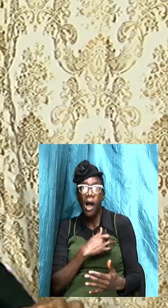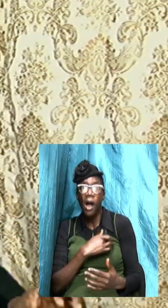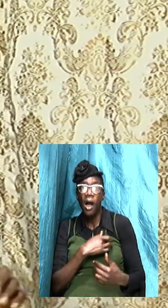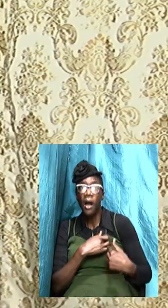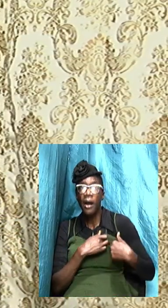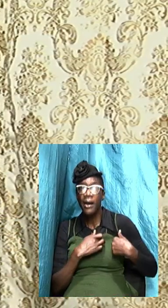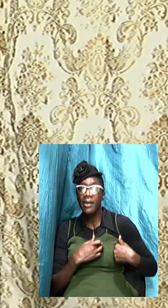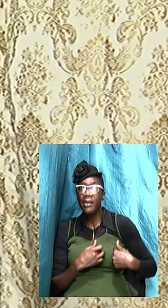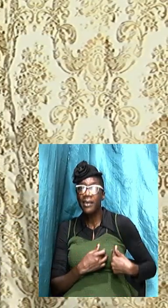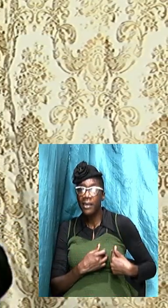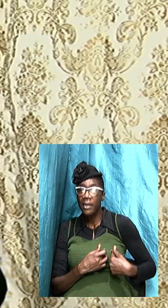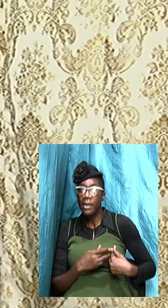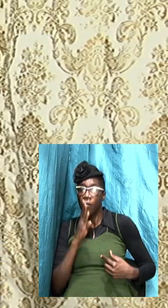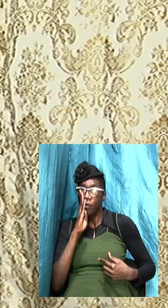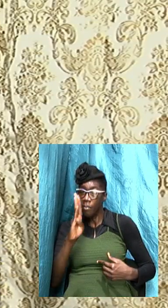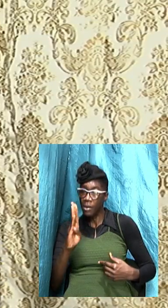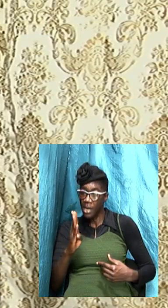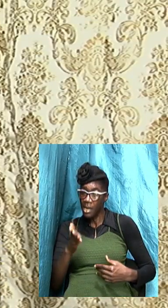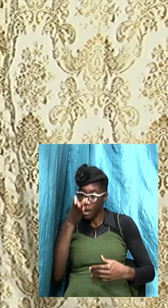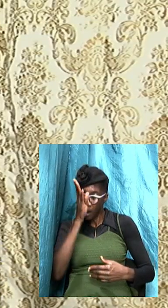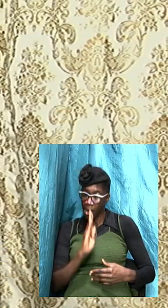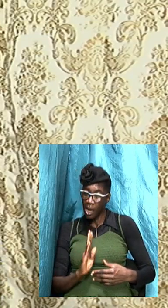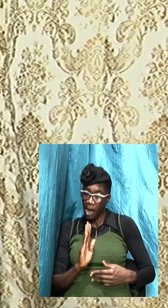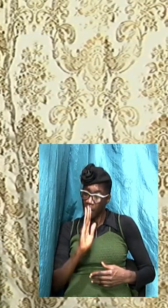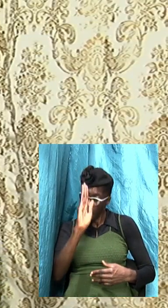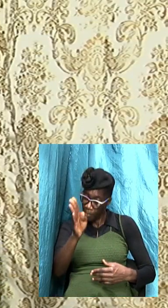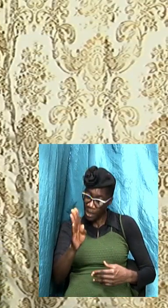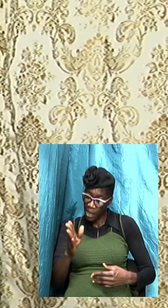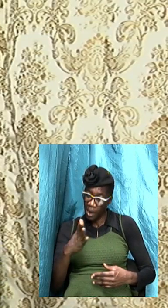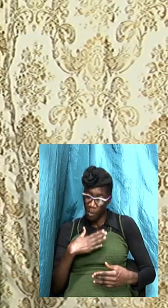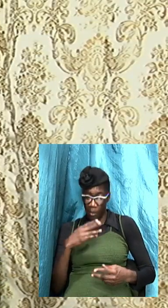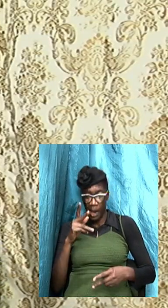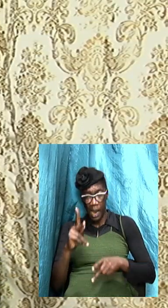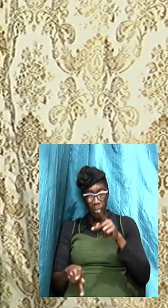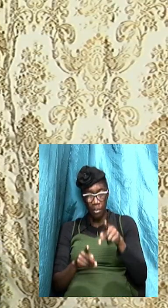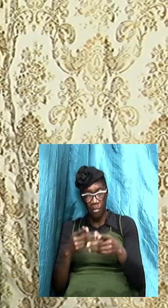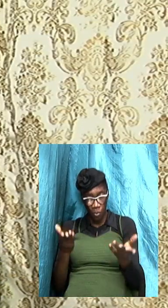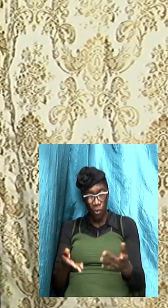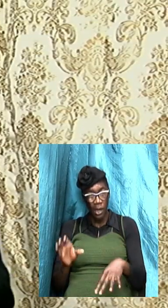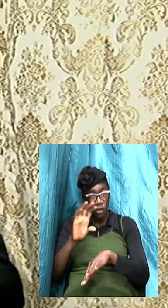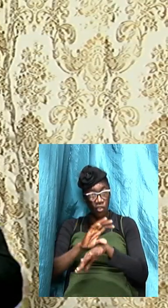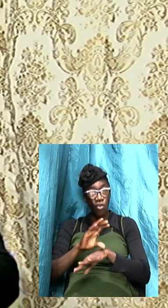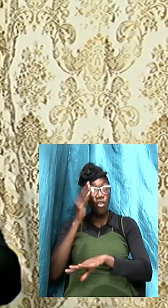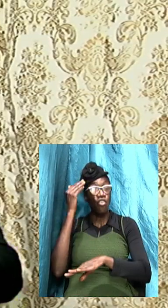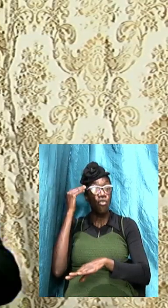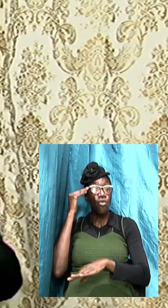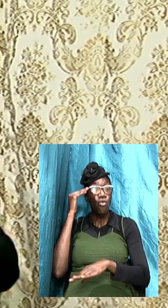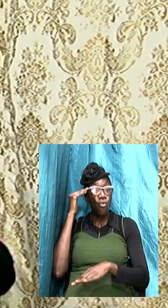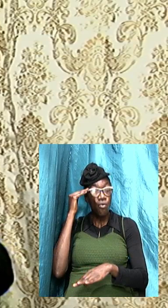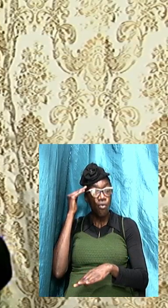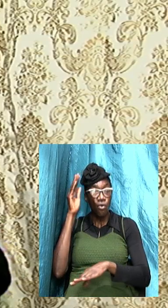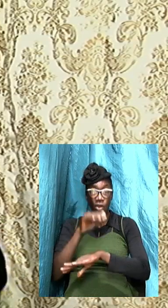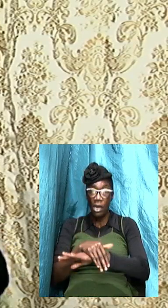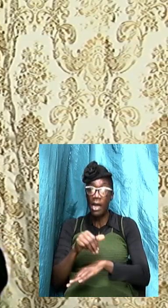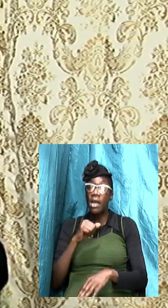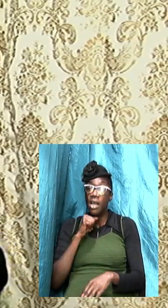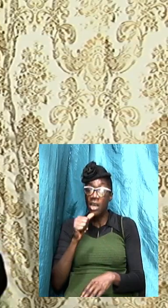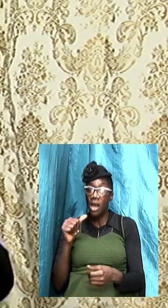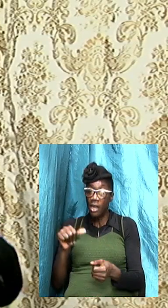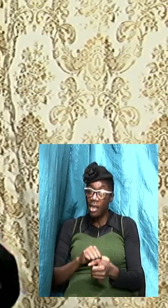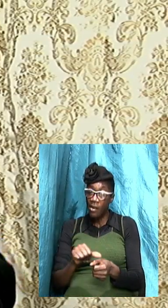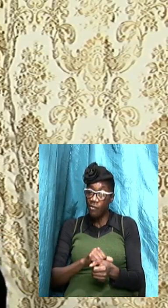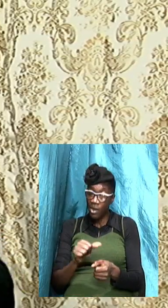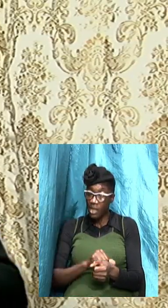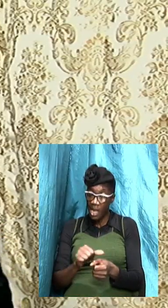be their God and they shall be my people I want the church to know tonight that not everything will be